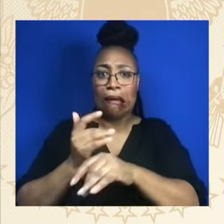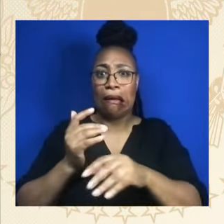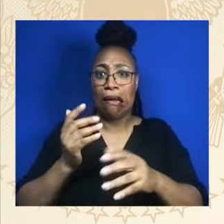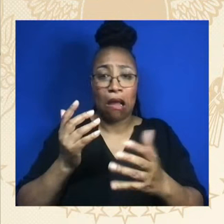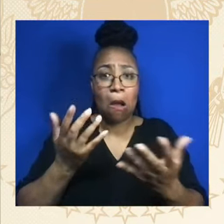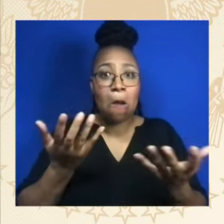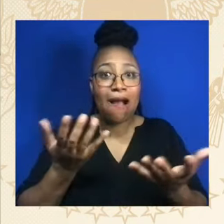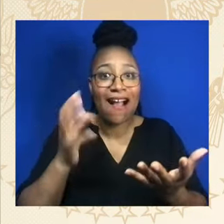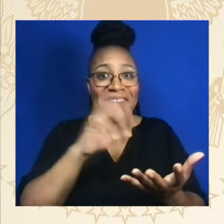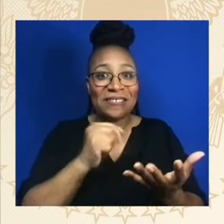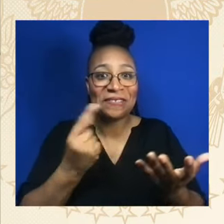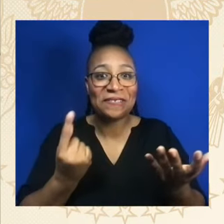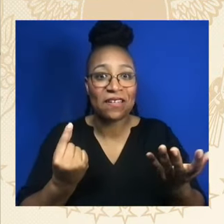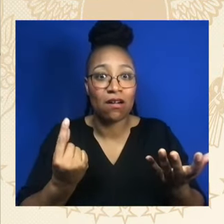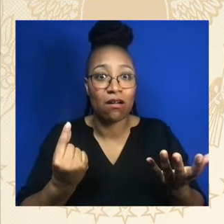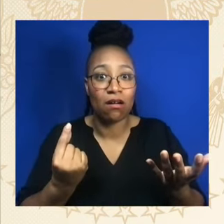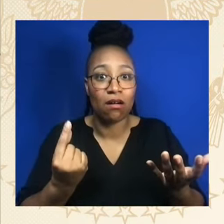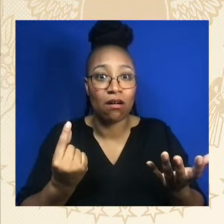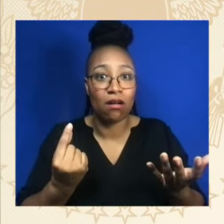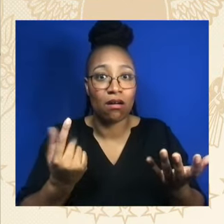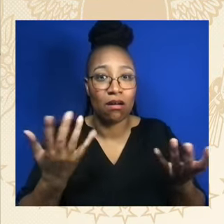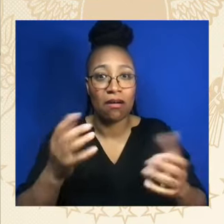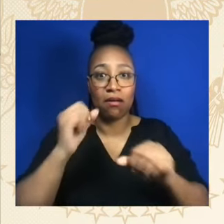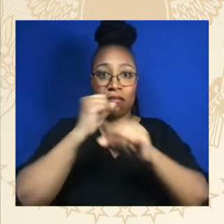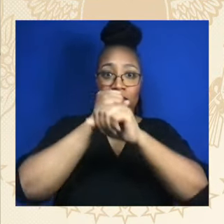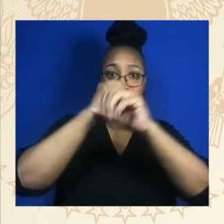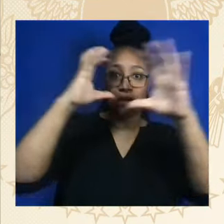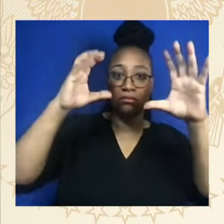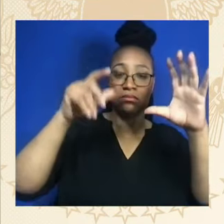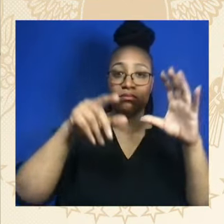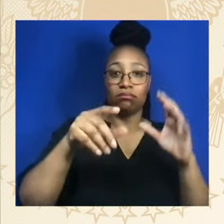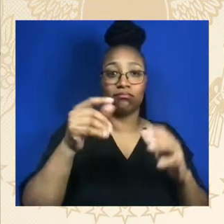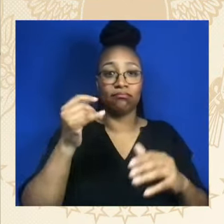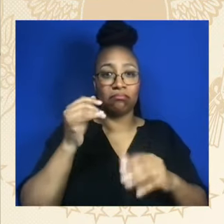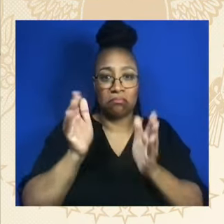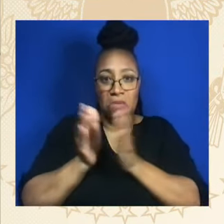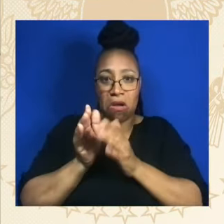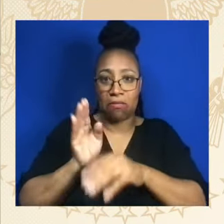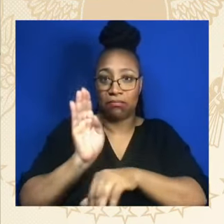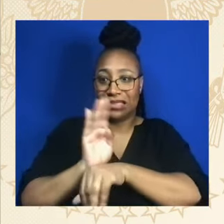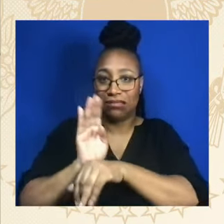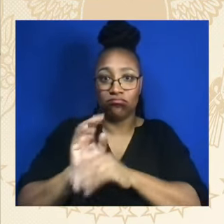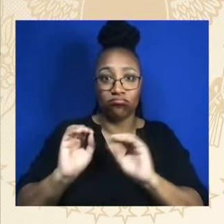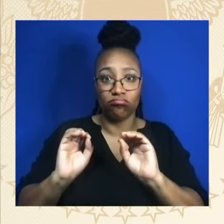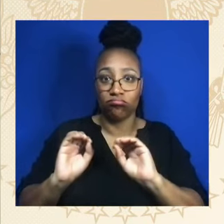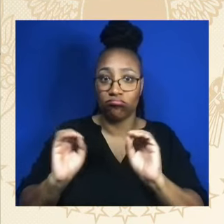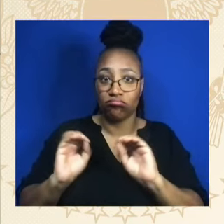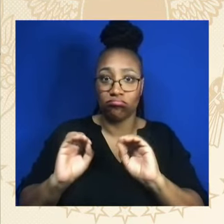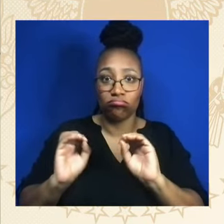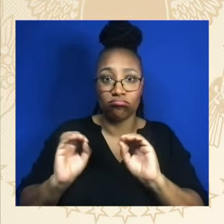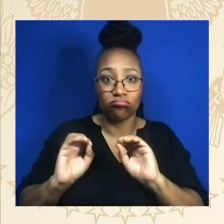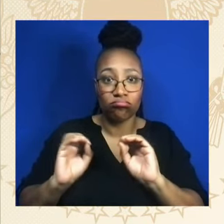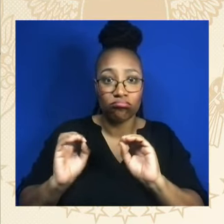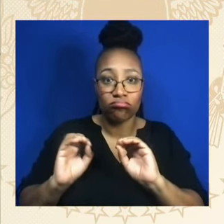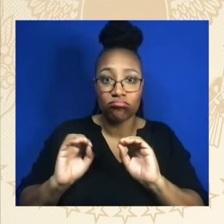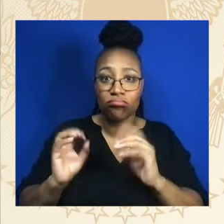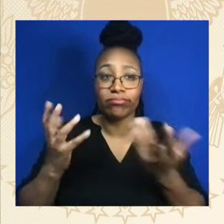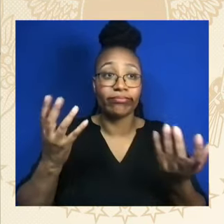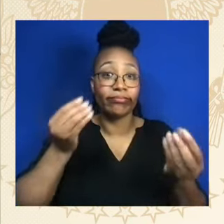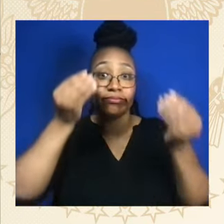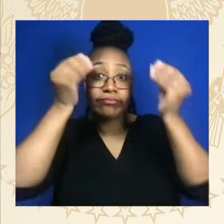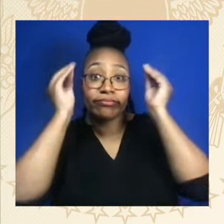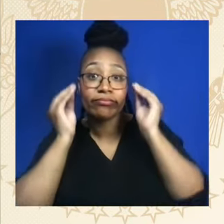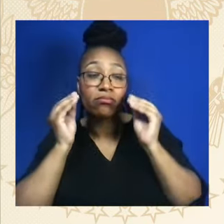businesses, without the beauty shop, the drug store. the center of what creates a community — the engine and glue to keep communities going.